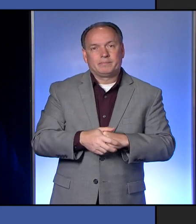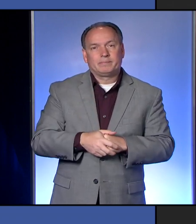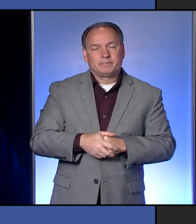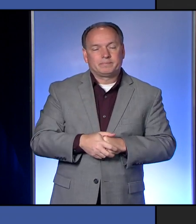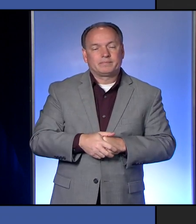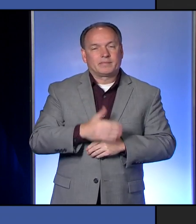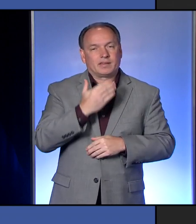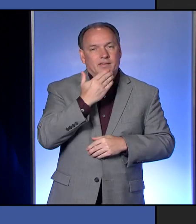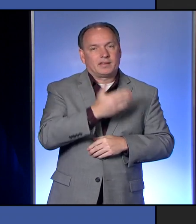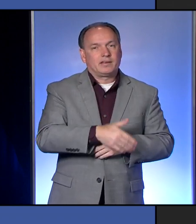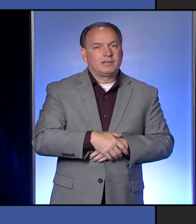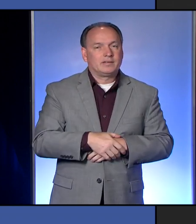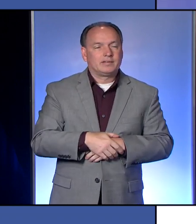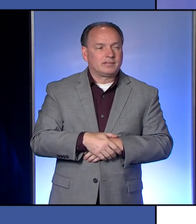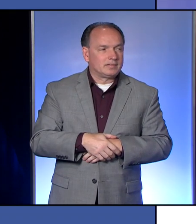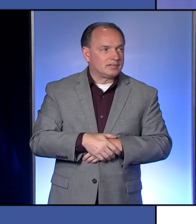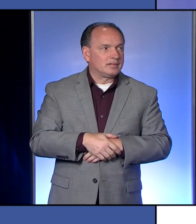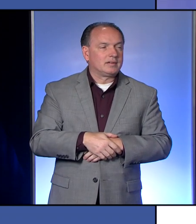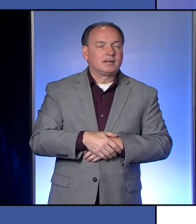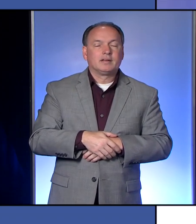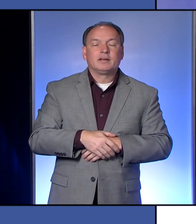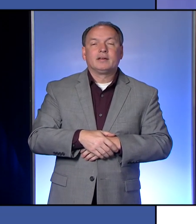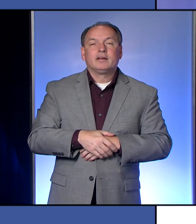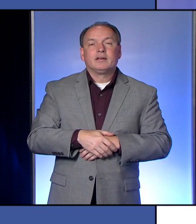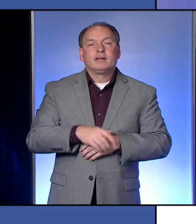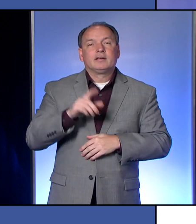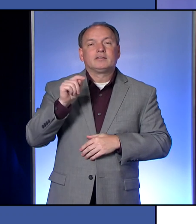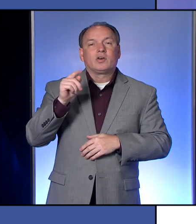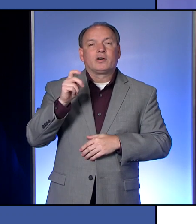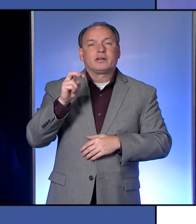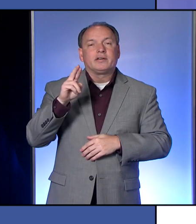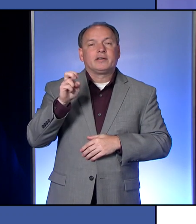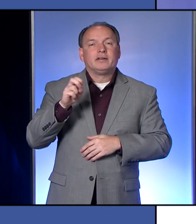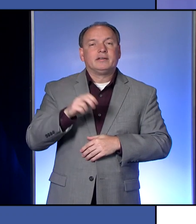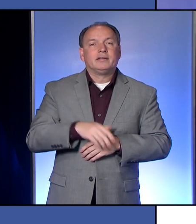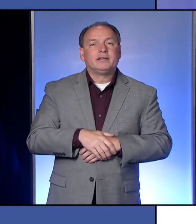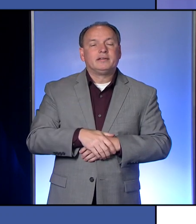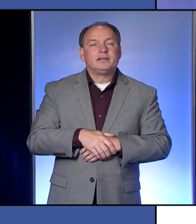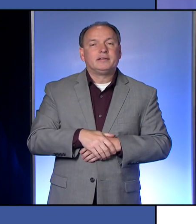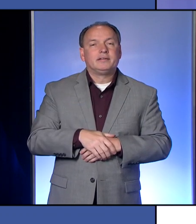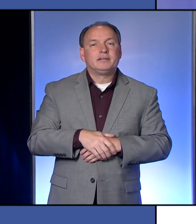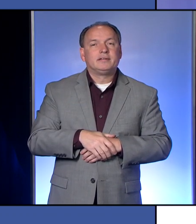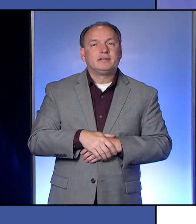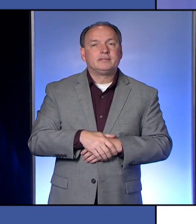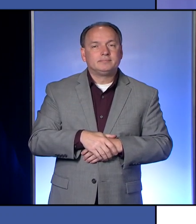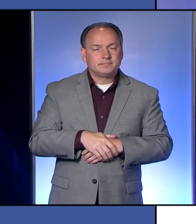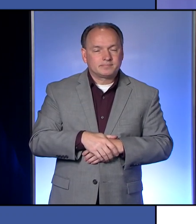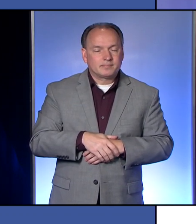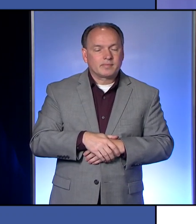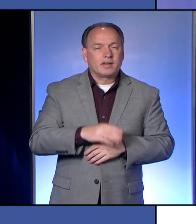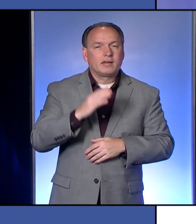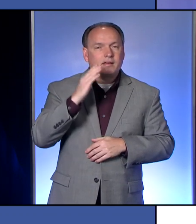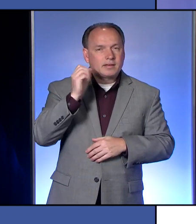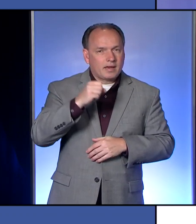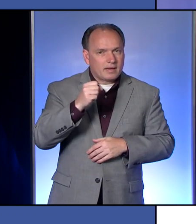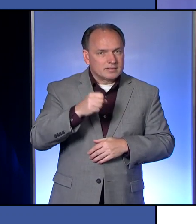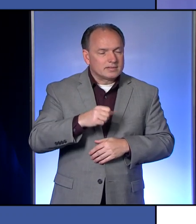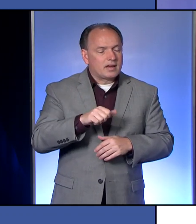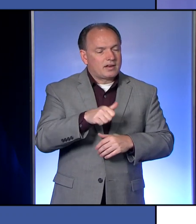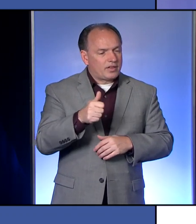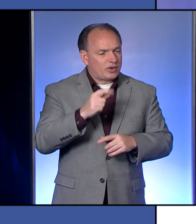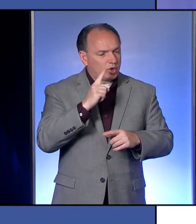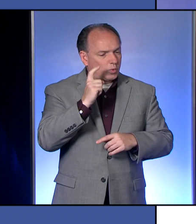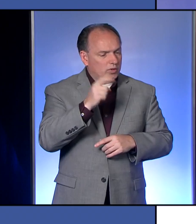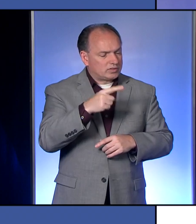Thanks. Thank you. Talk Eerie? Yes, another question for Char.